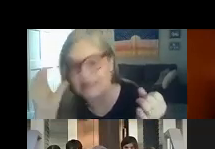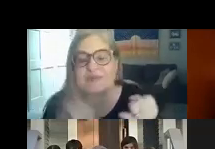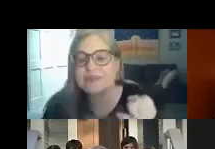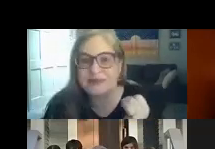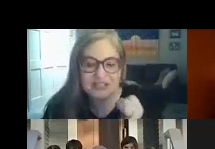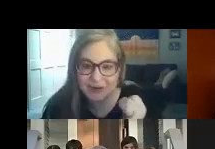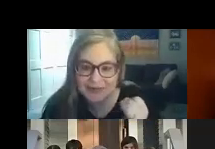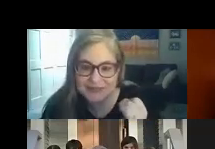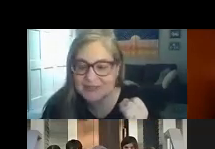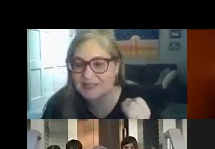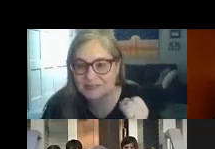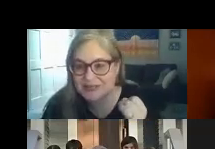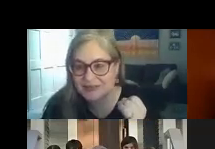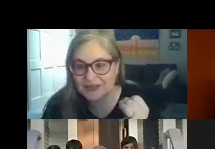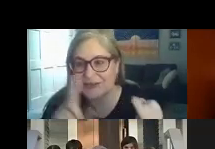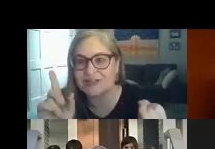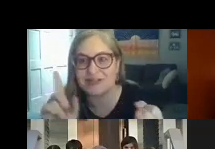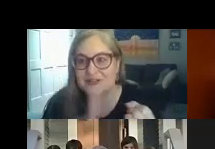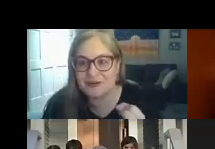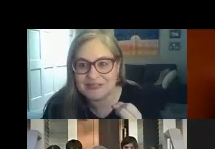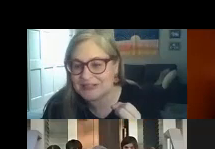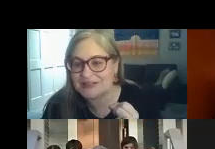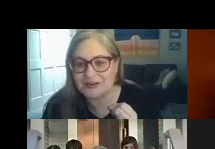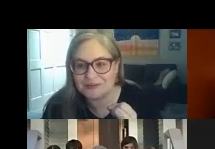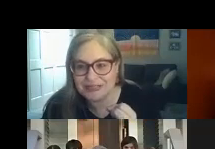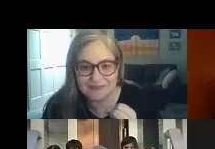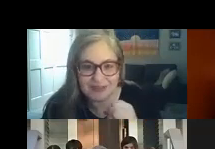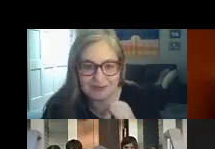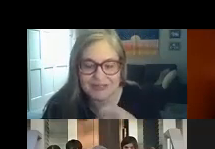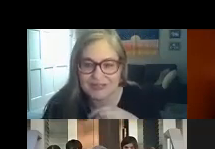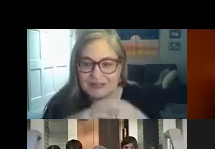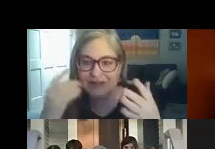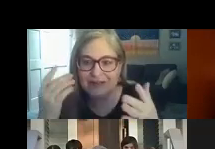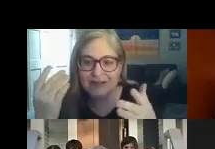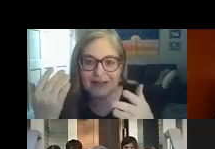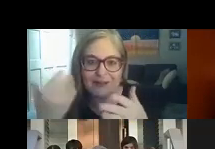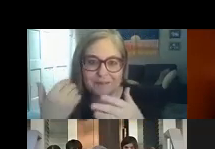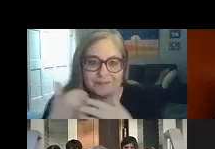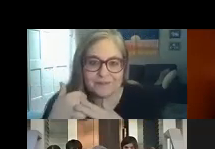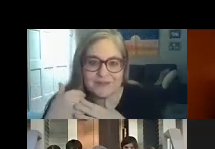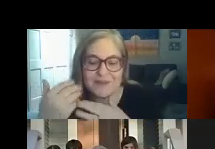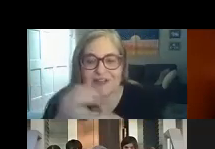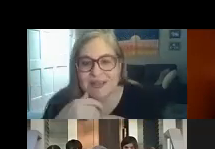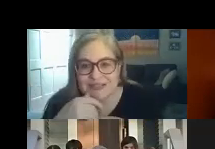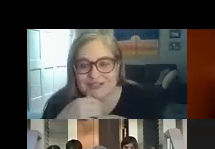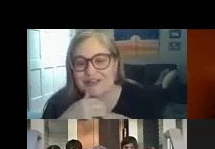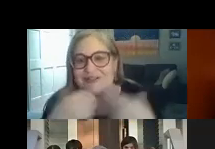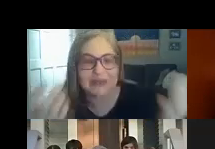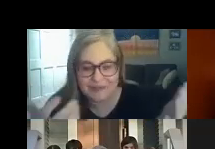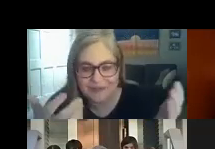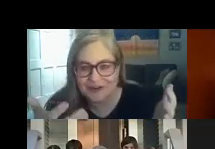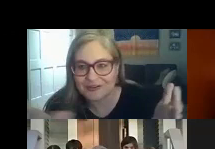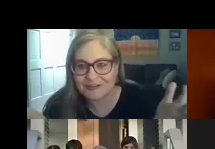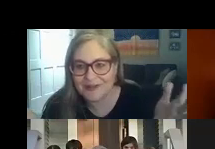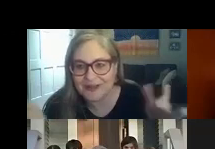my son's team his speech therapist does his speech evaluation the ot does the ot evaluation um the special ed teacher does